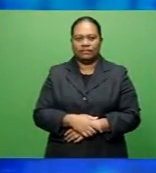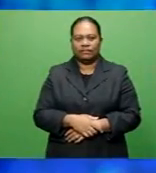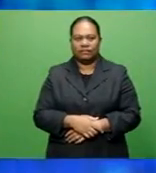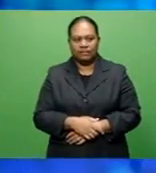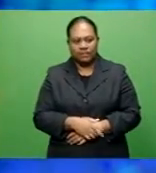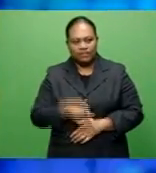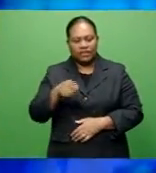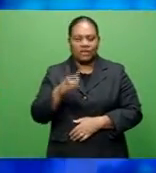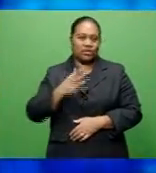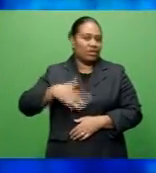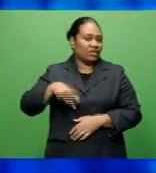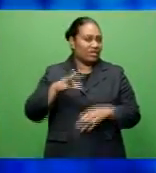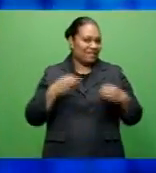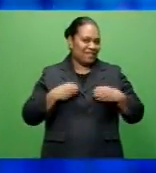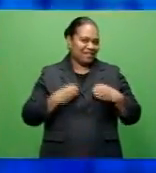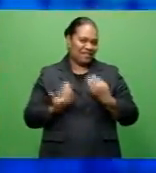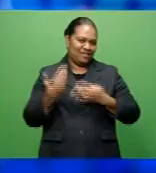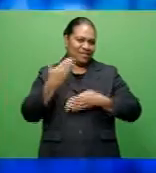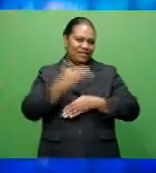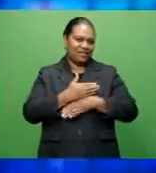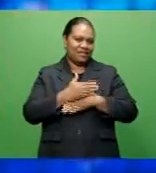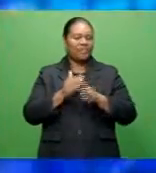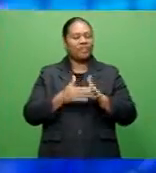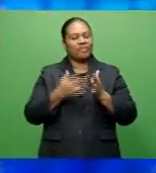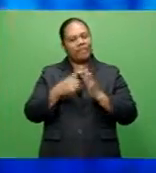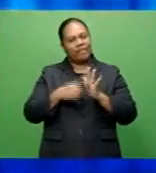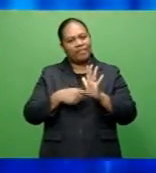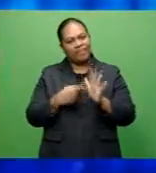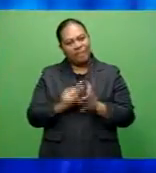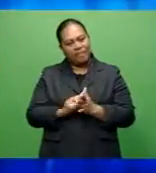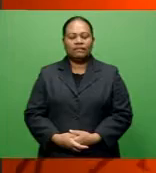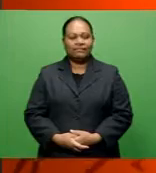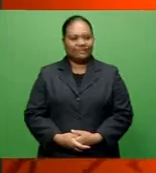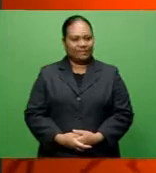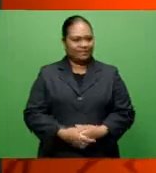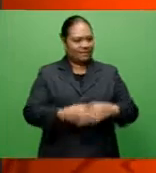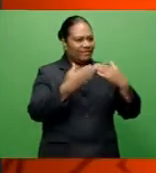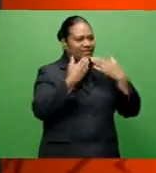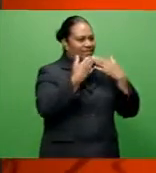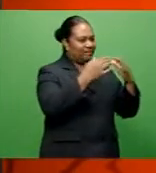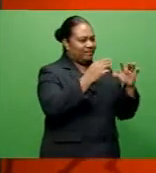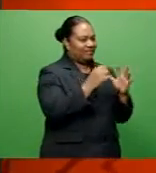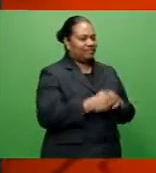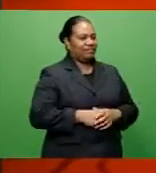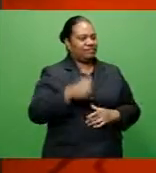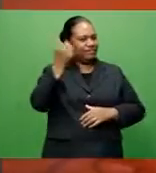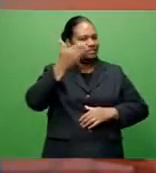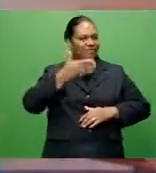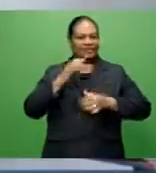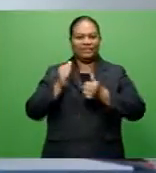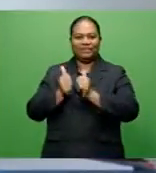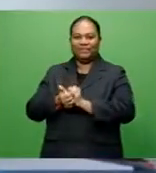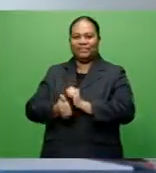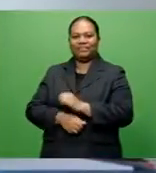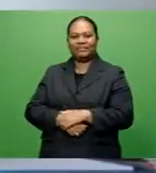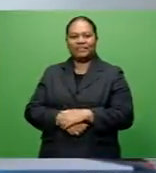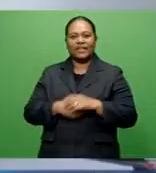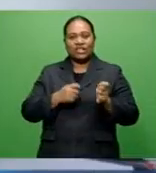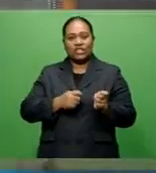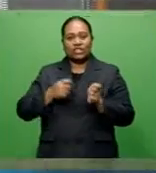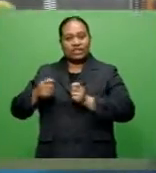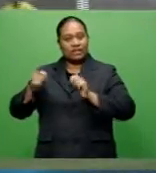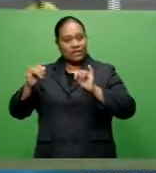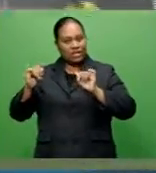And that's it from business tonight. We now join Jamie with the latest in sports. Thank you and good evening ahead in sports. Transfer